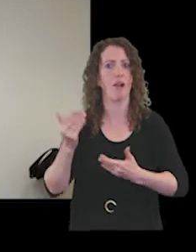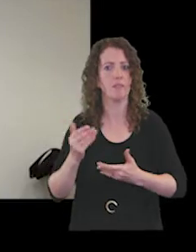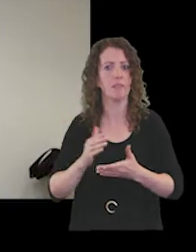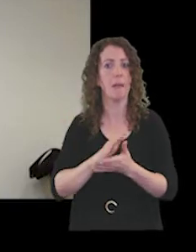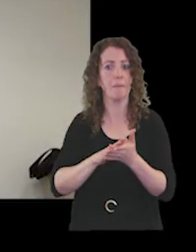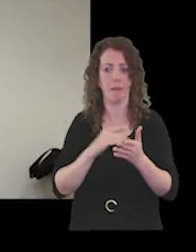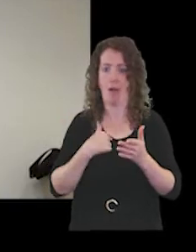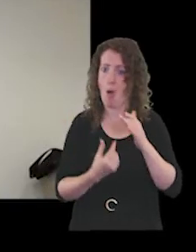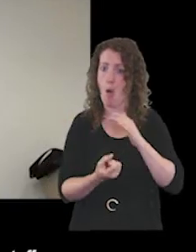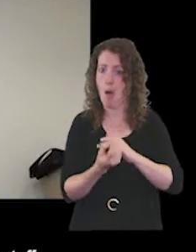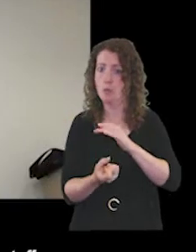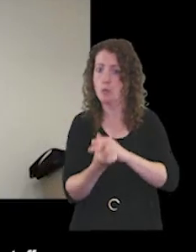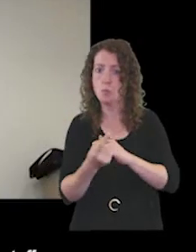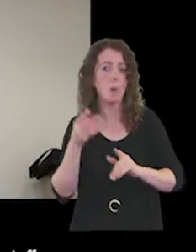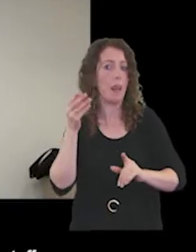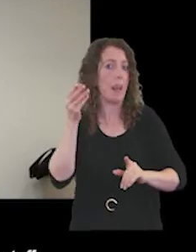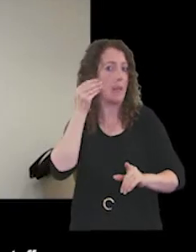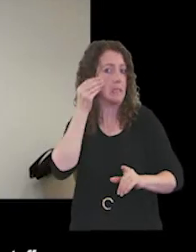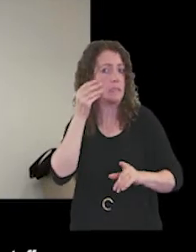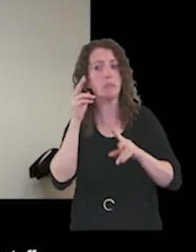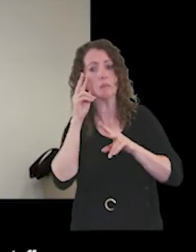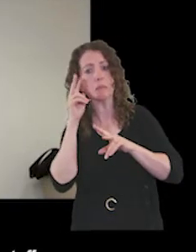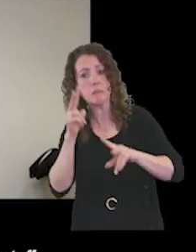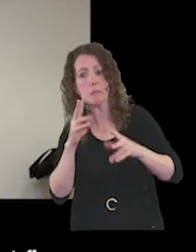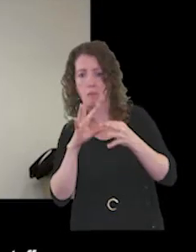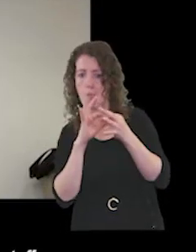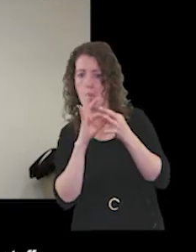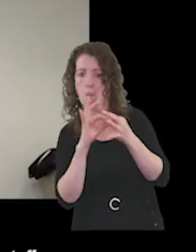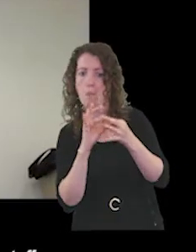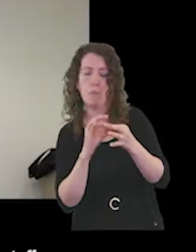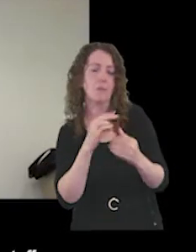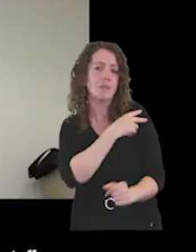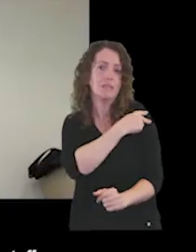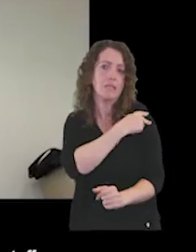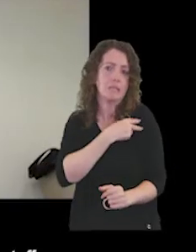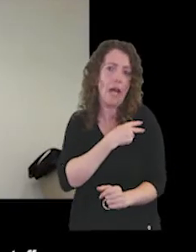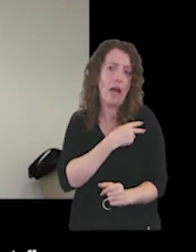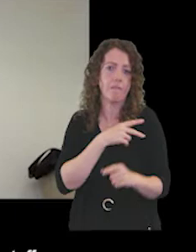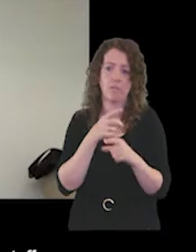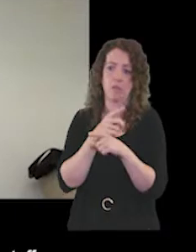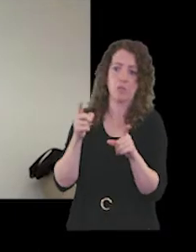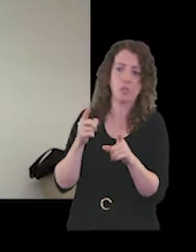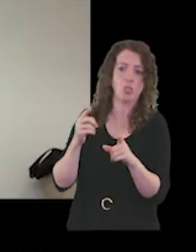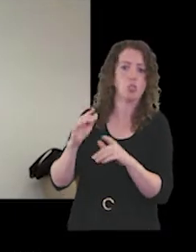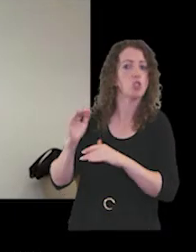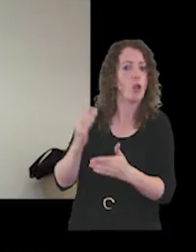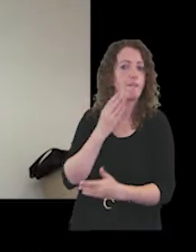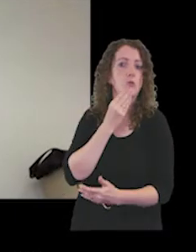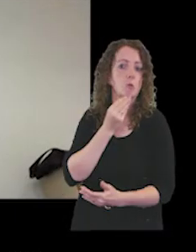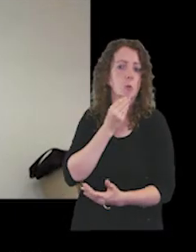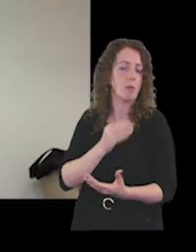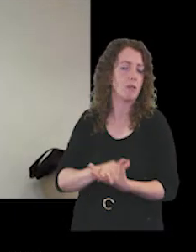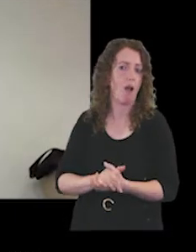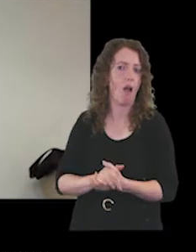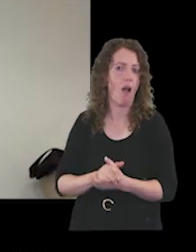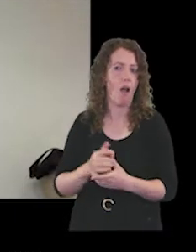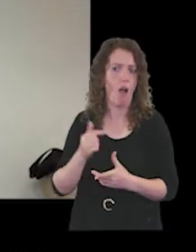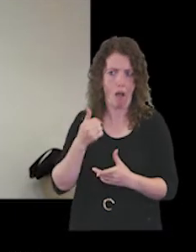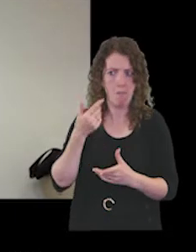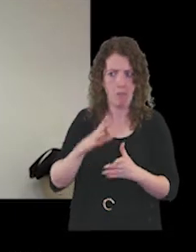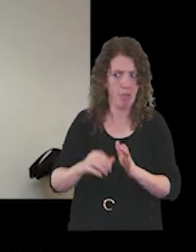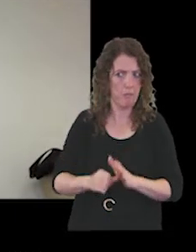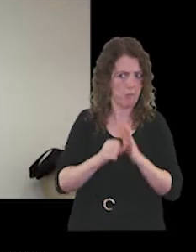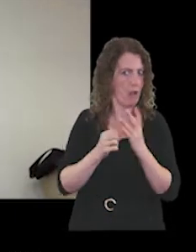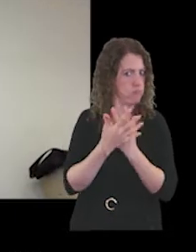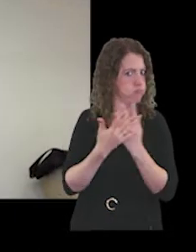just to listen to, see, get engaged with staff and those using services. I have to say I've come away impressed